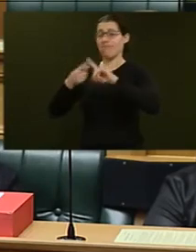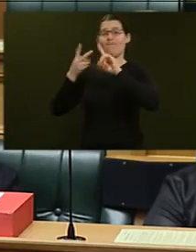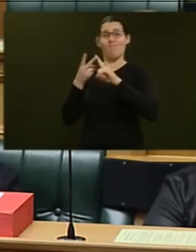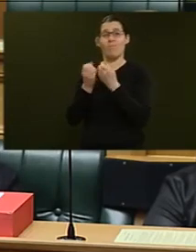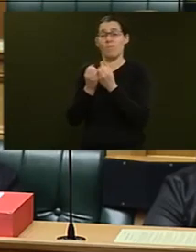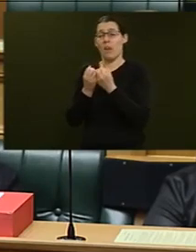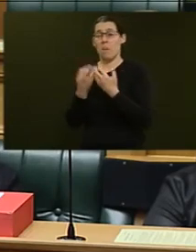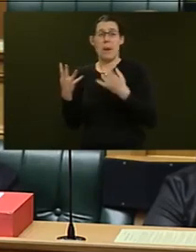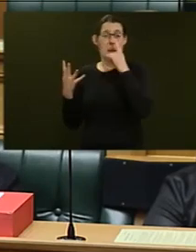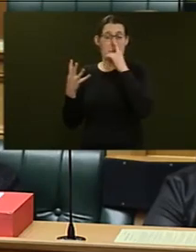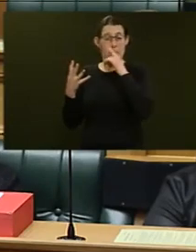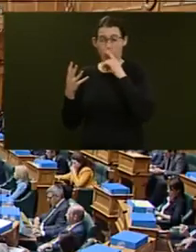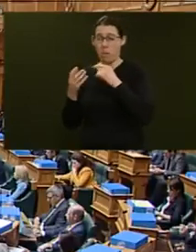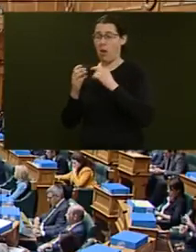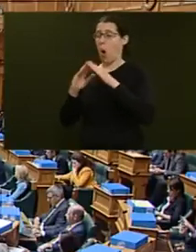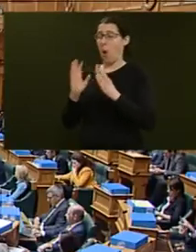were made by the Honourable Paula Bennett.